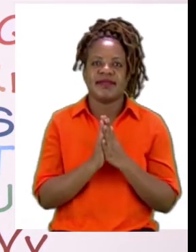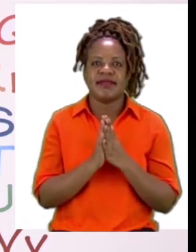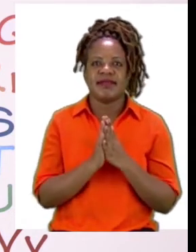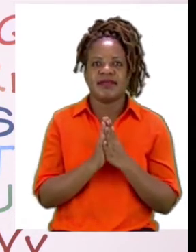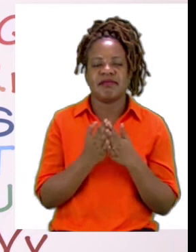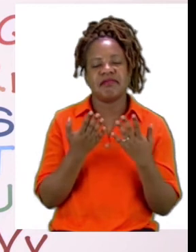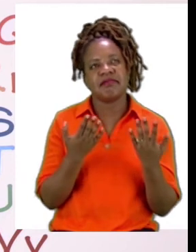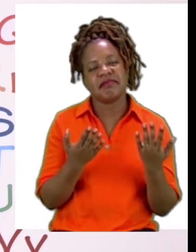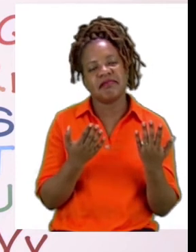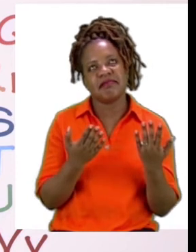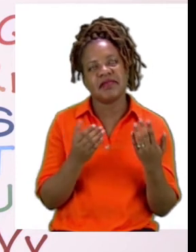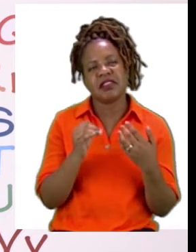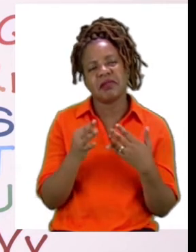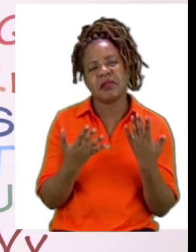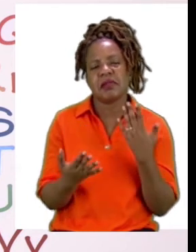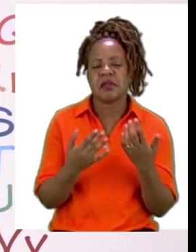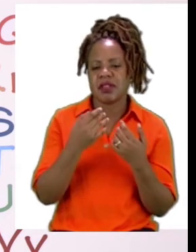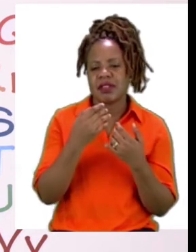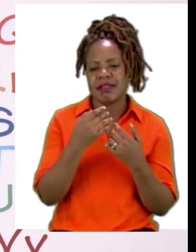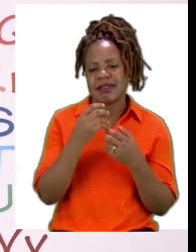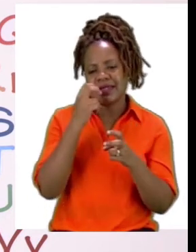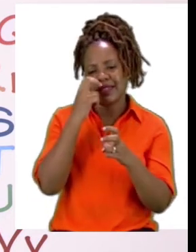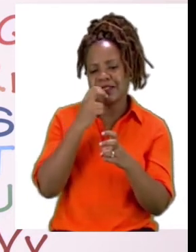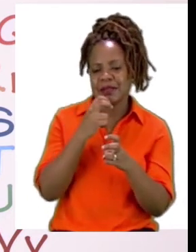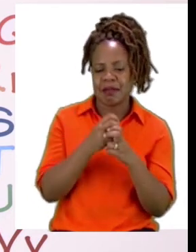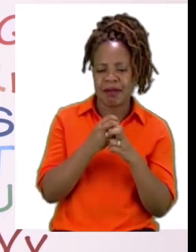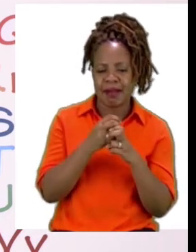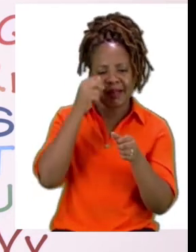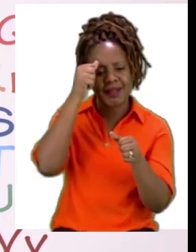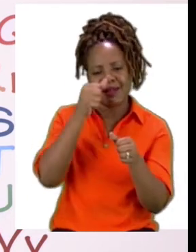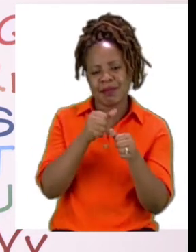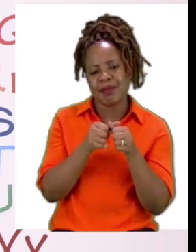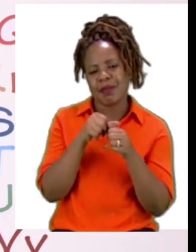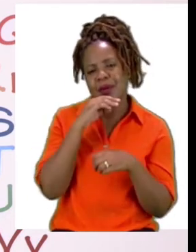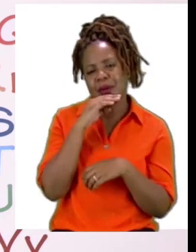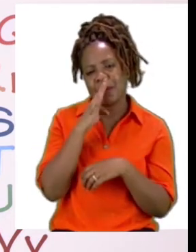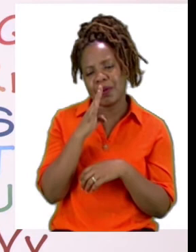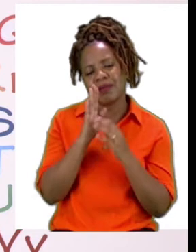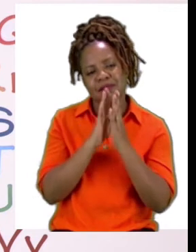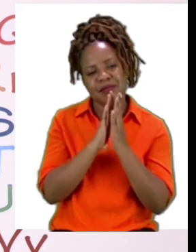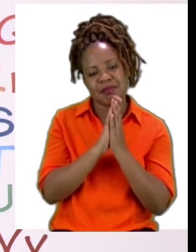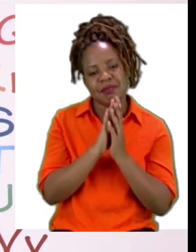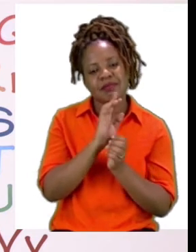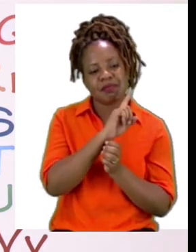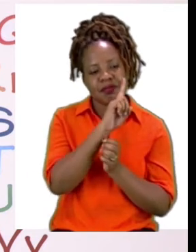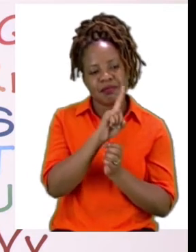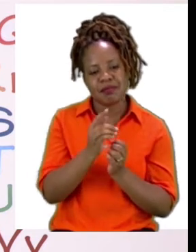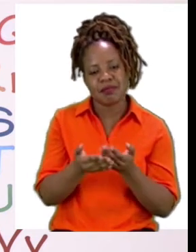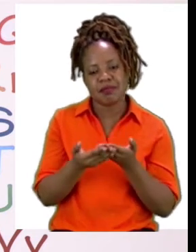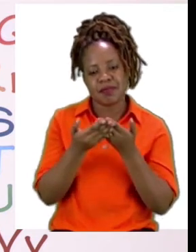too difficult or you can't remember, you can always ask for help. Just make sure that you finish the